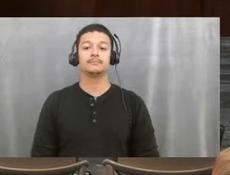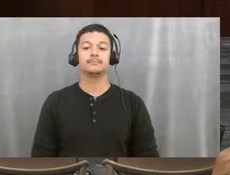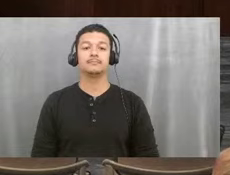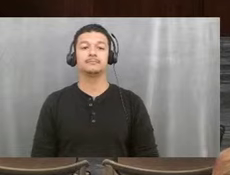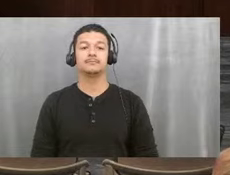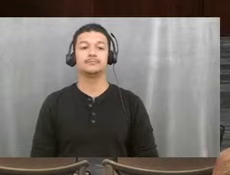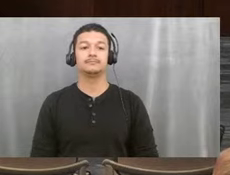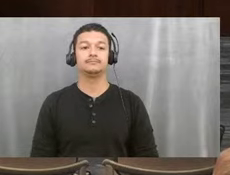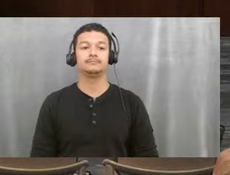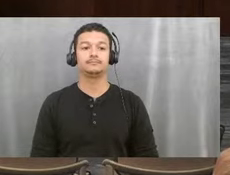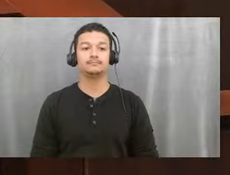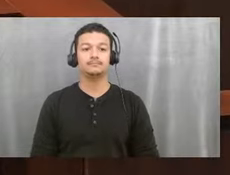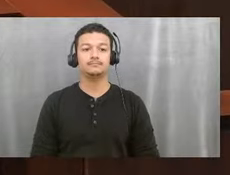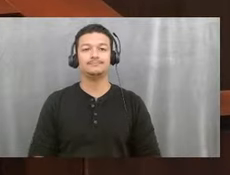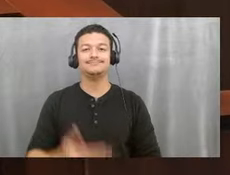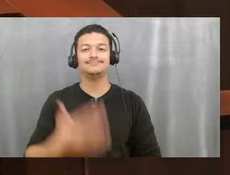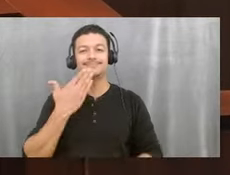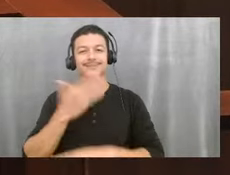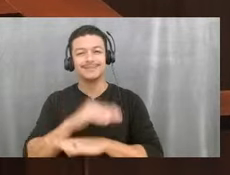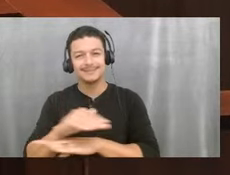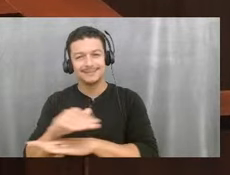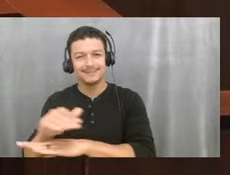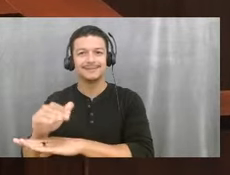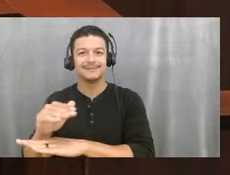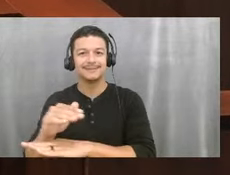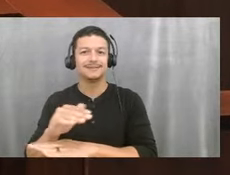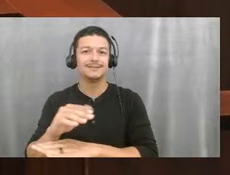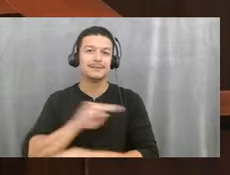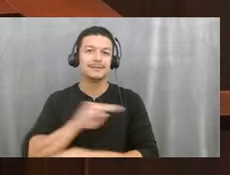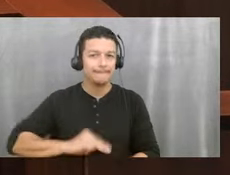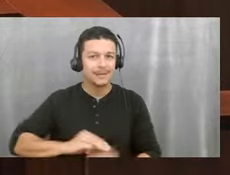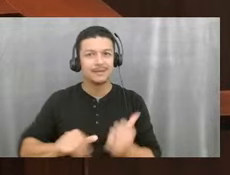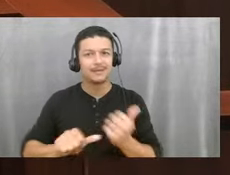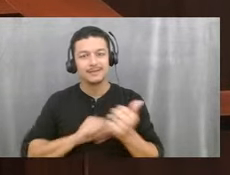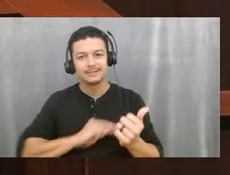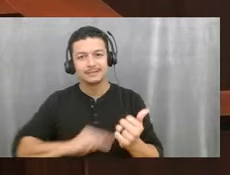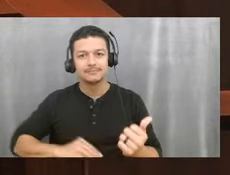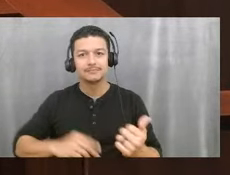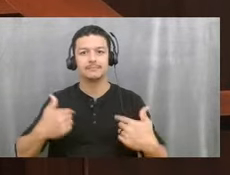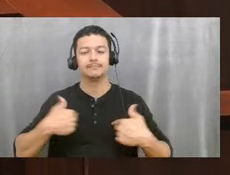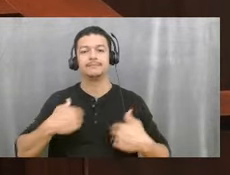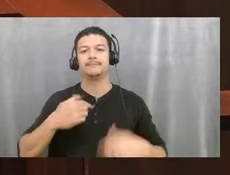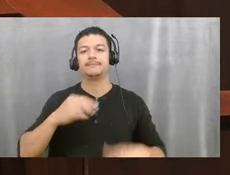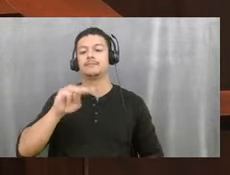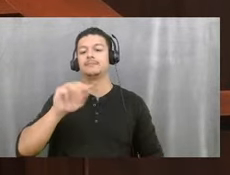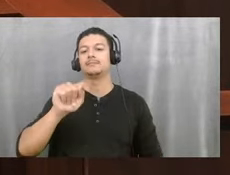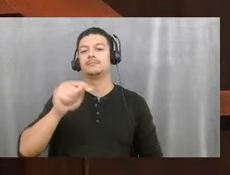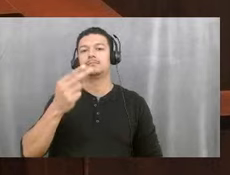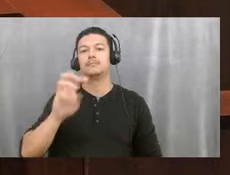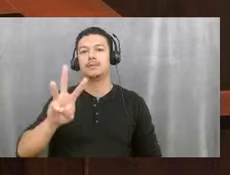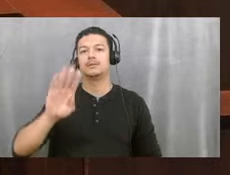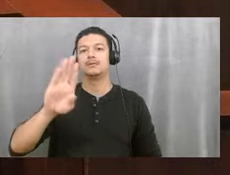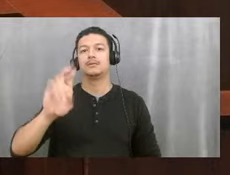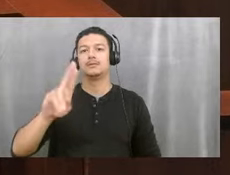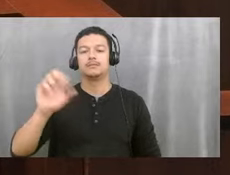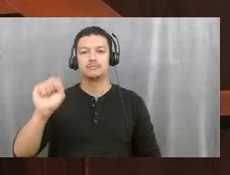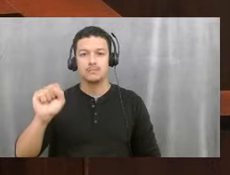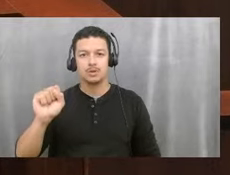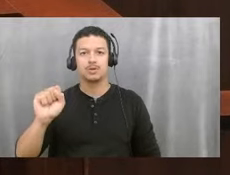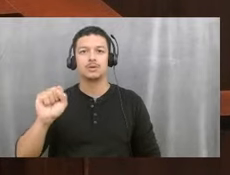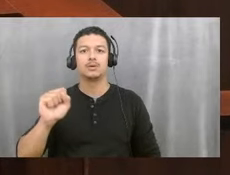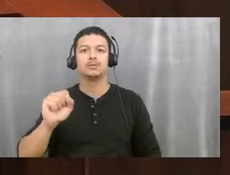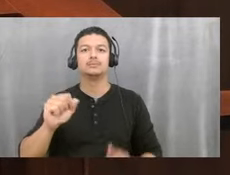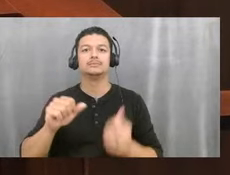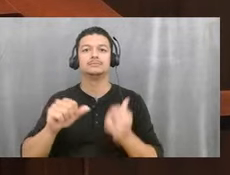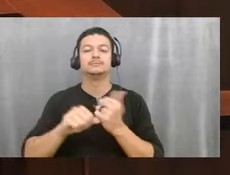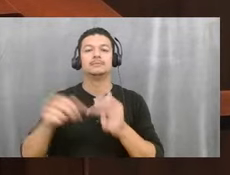Good evening, Mayor, Vice Mayor, Commissioners. the record, Matthew Barnes, Senior Project Manager with WGI, here on behalf of the applicant,